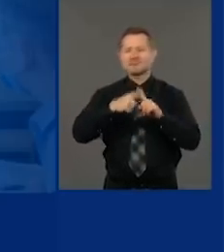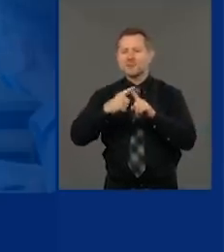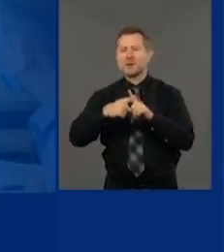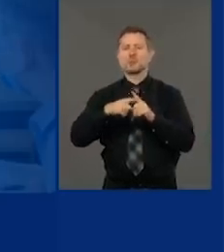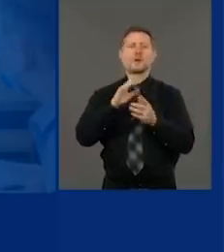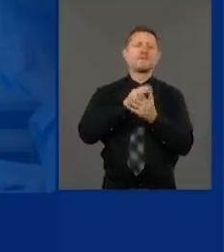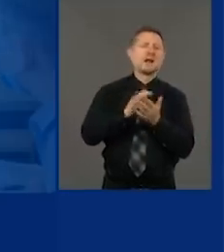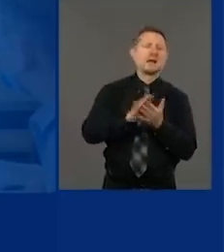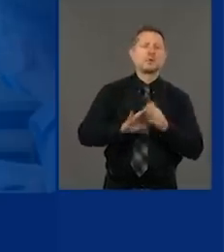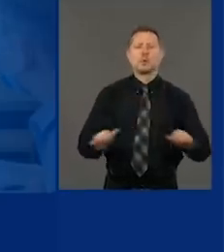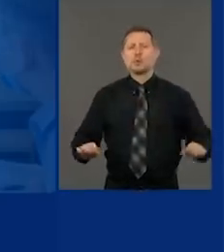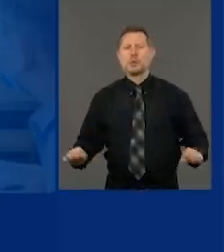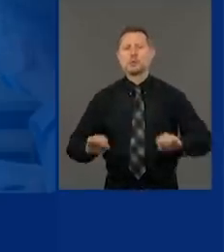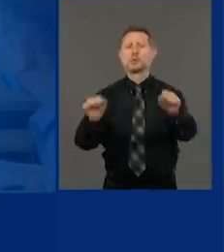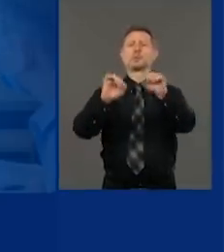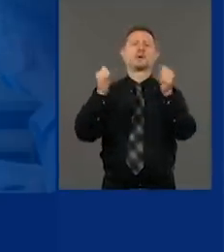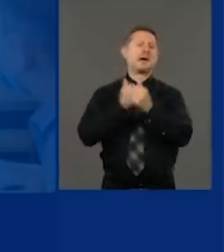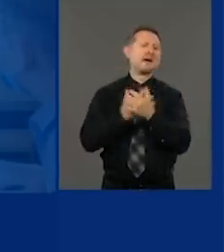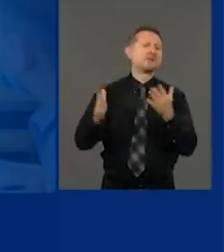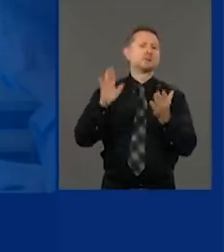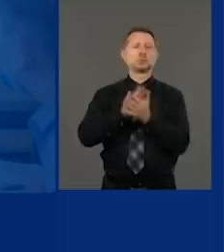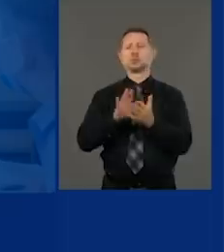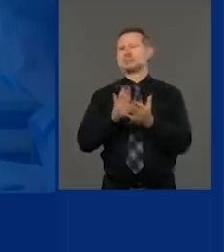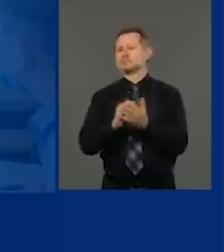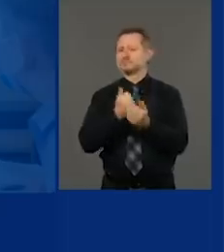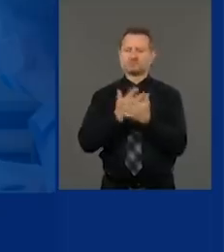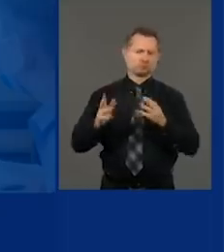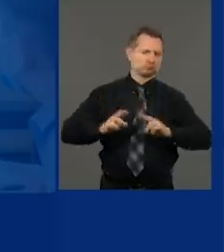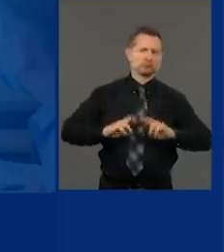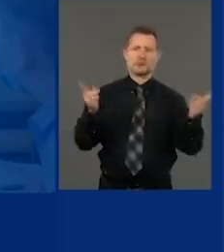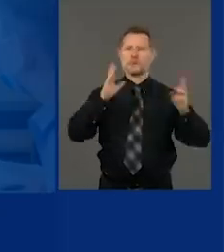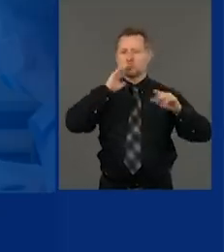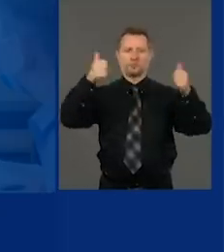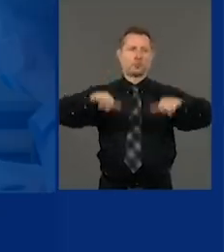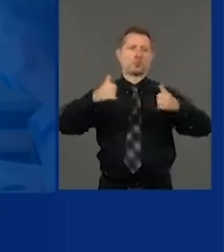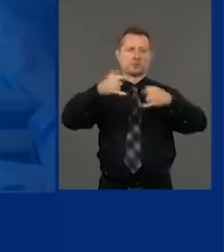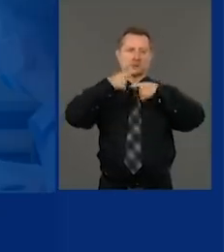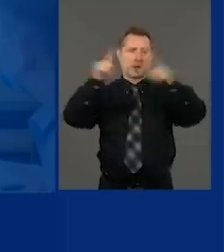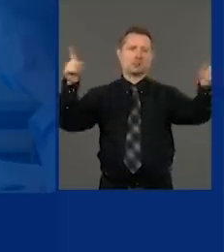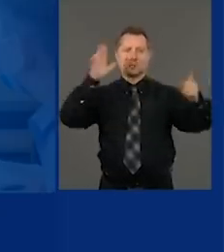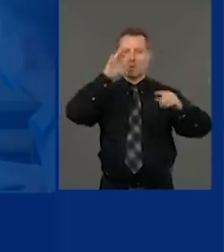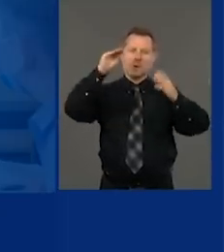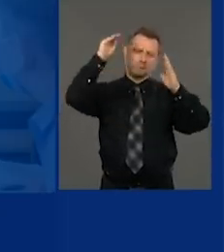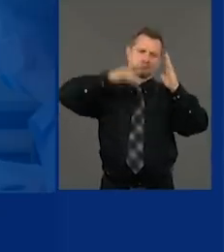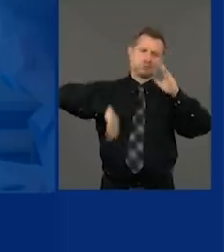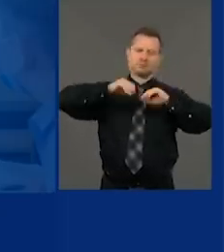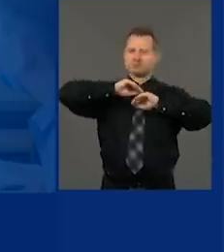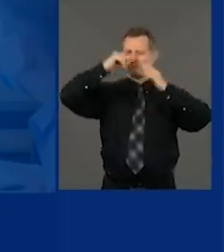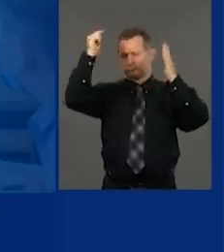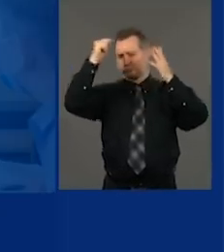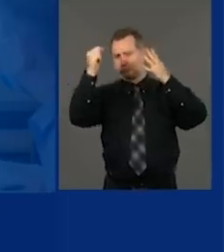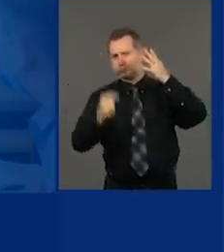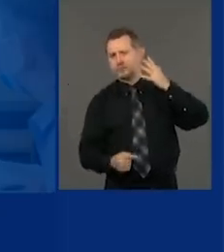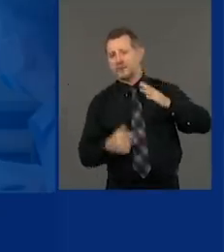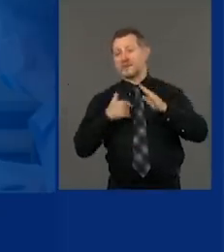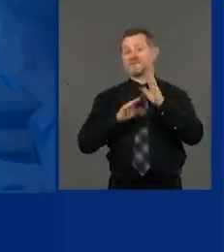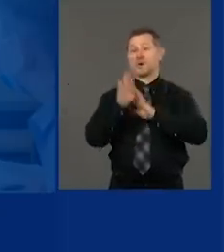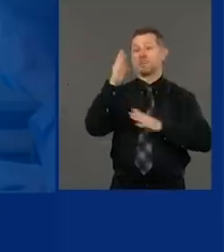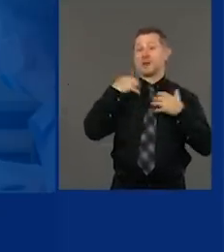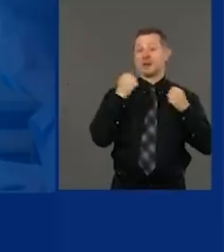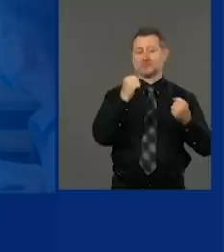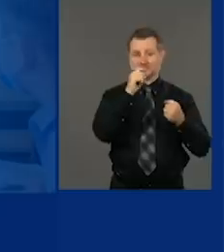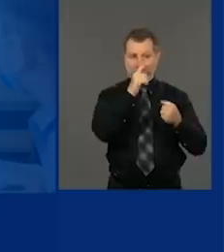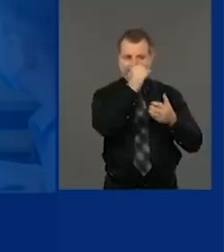procedures. That's all in the guidelines. And again, we've done the health guidelines, State Department of